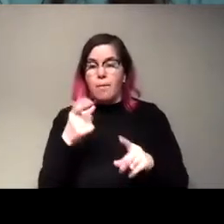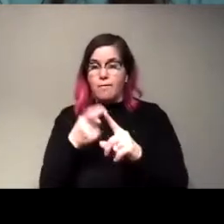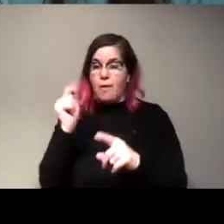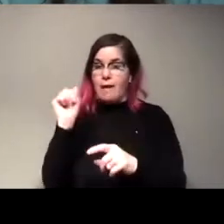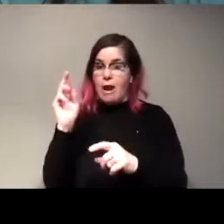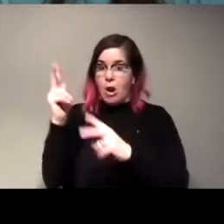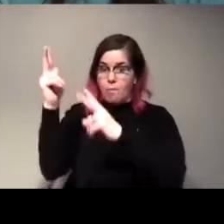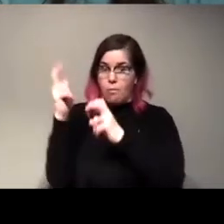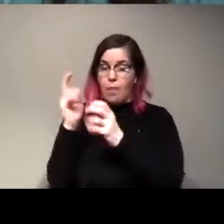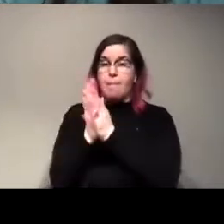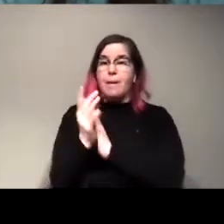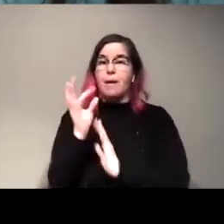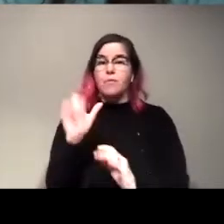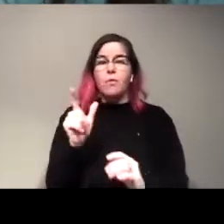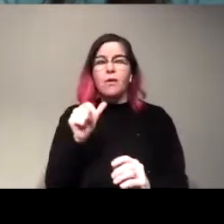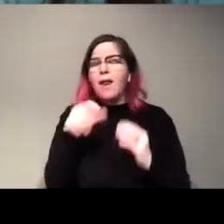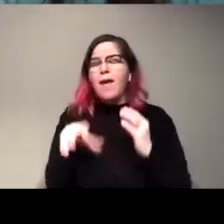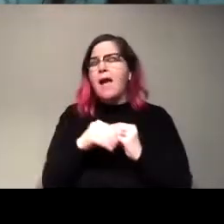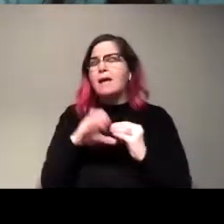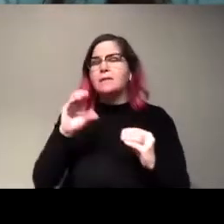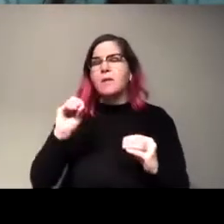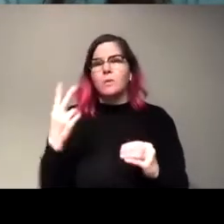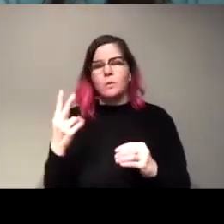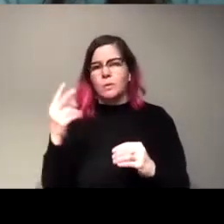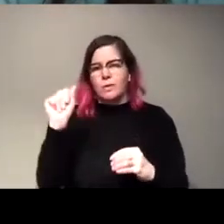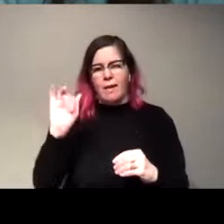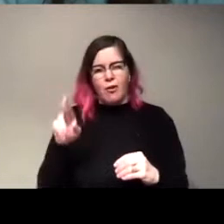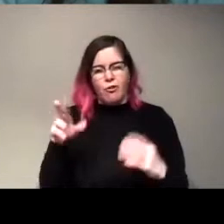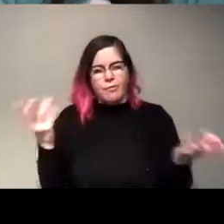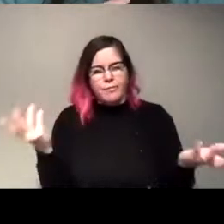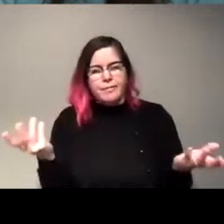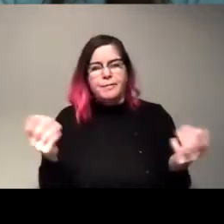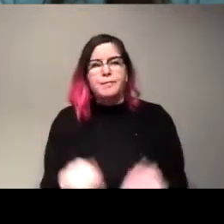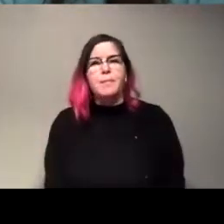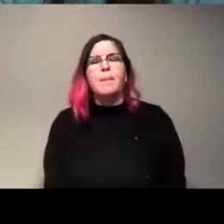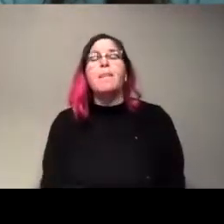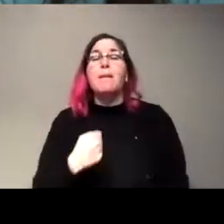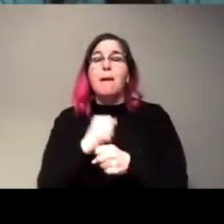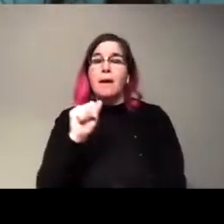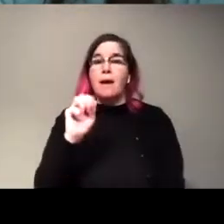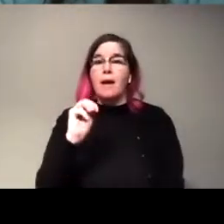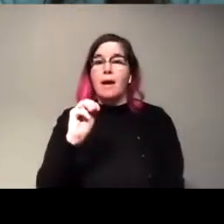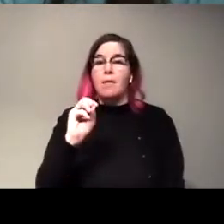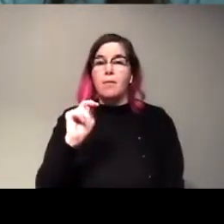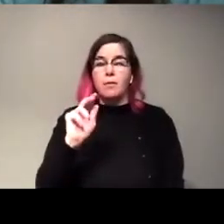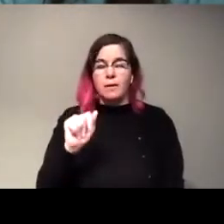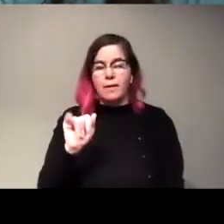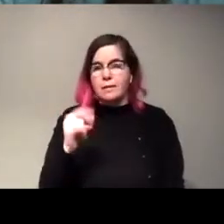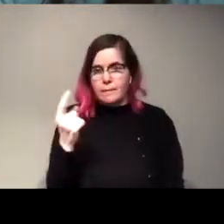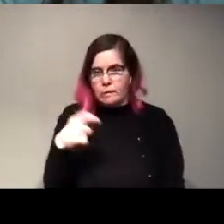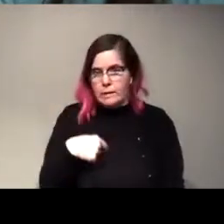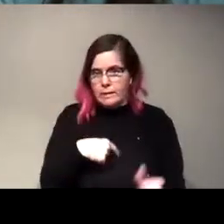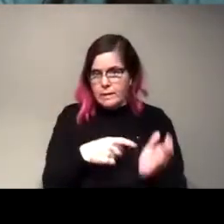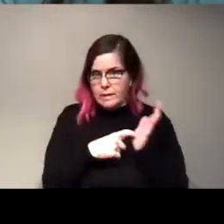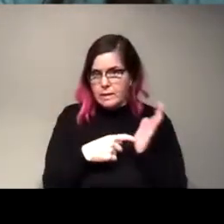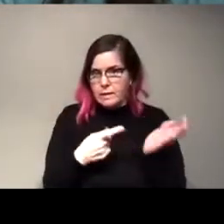out of it? And then we're not adding any CO2 to the air. Right. And also, you know, making ammonia, like that's just something that we need and we